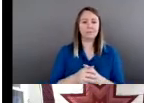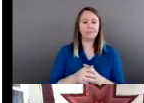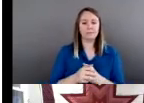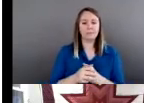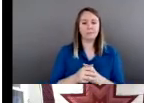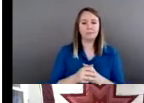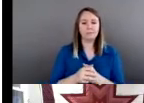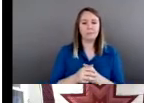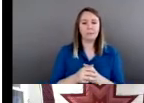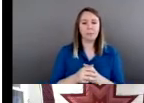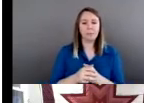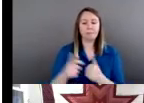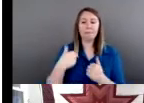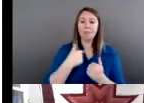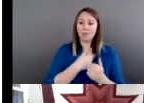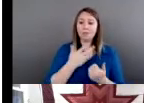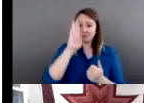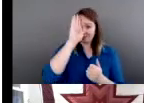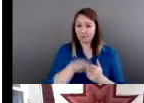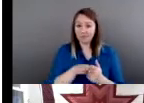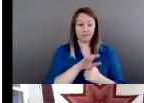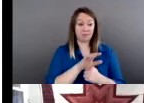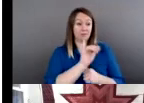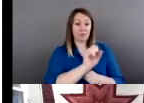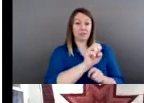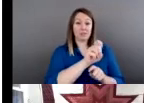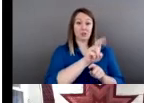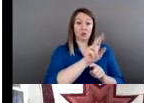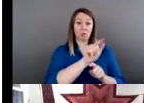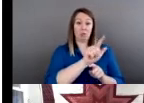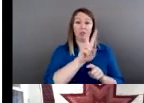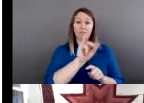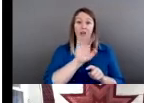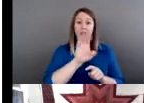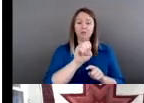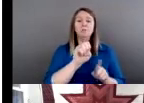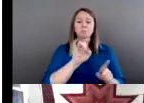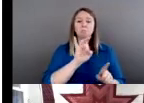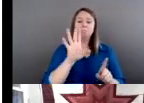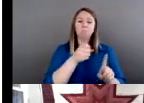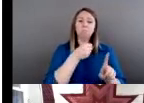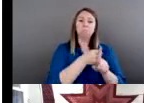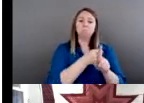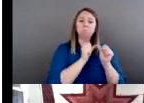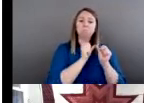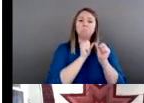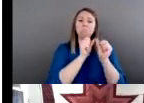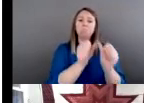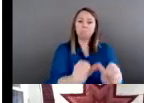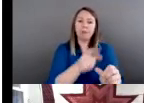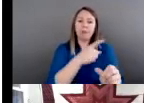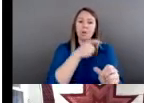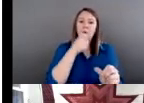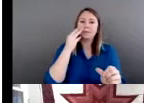that this kind of violence has a long lasting effect on the lives of people who've experienced it. But